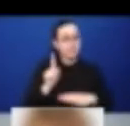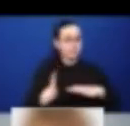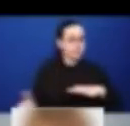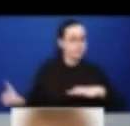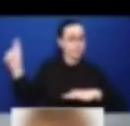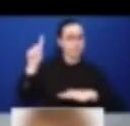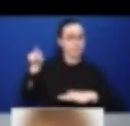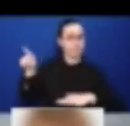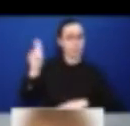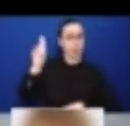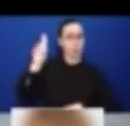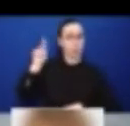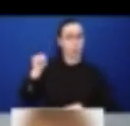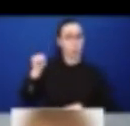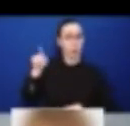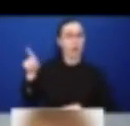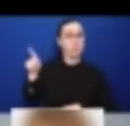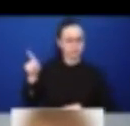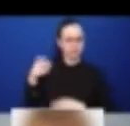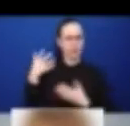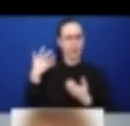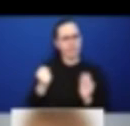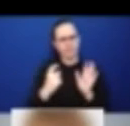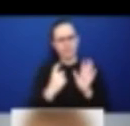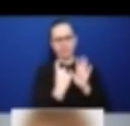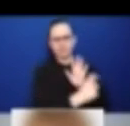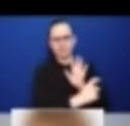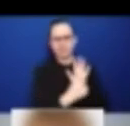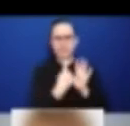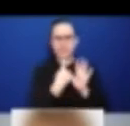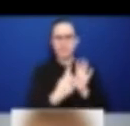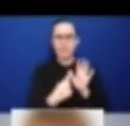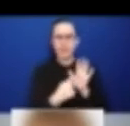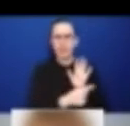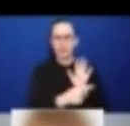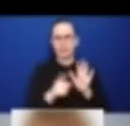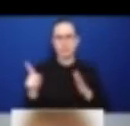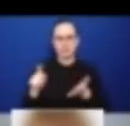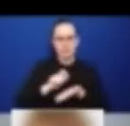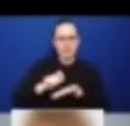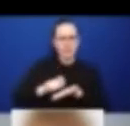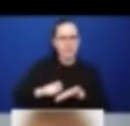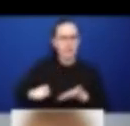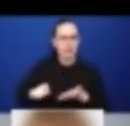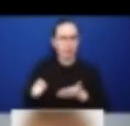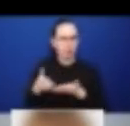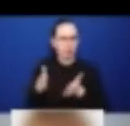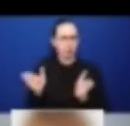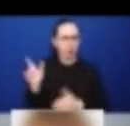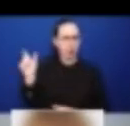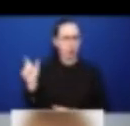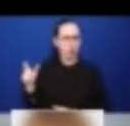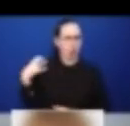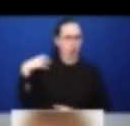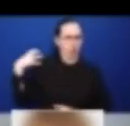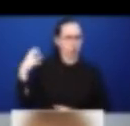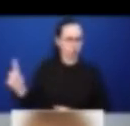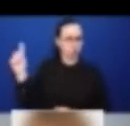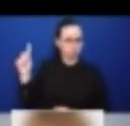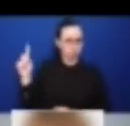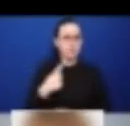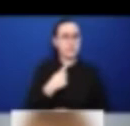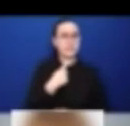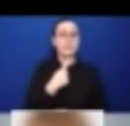Secretary General of the United Nations recognizing that the needs of